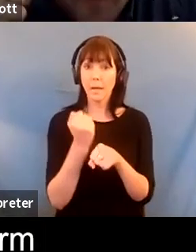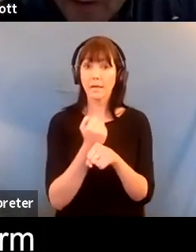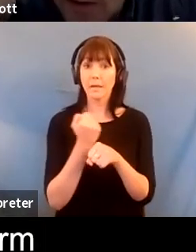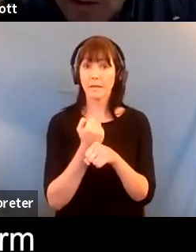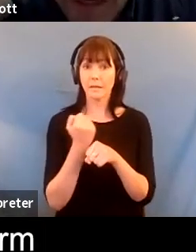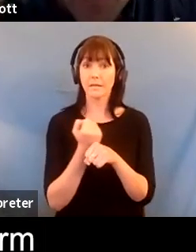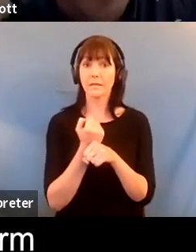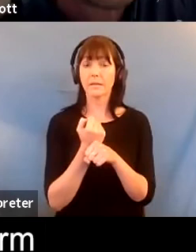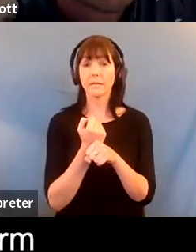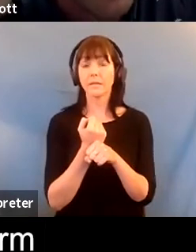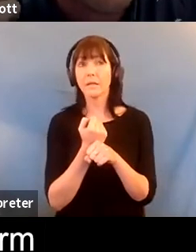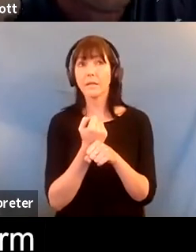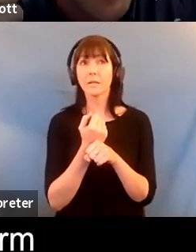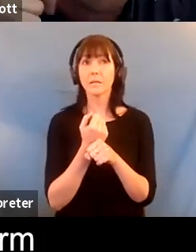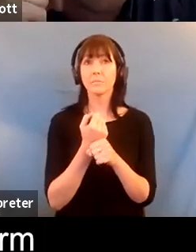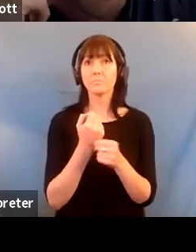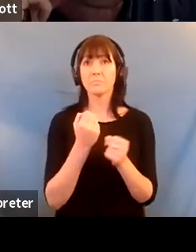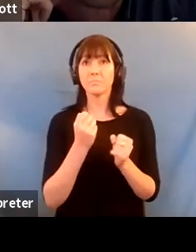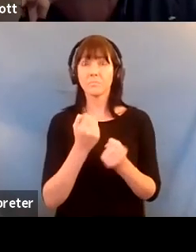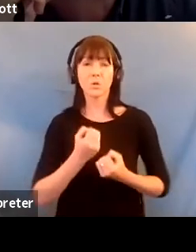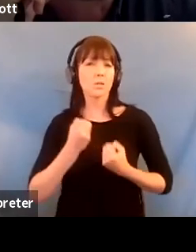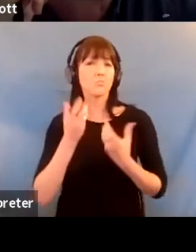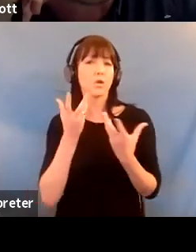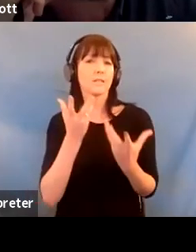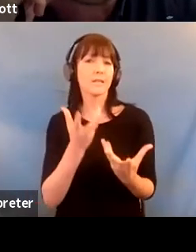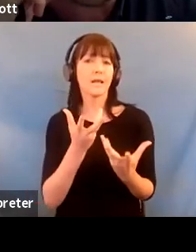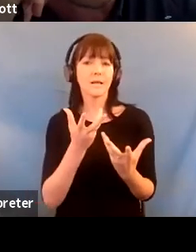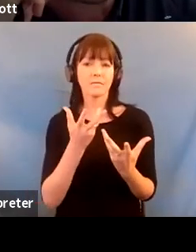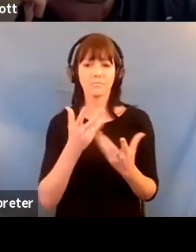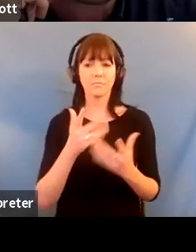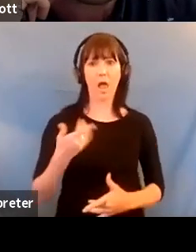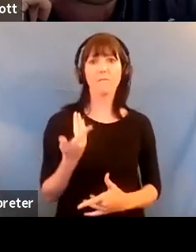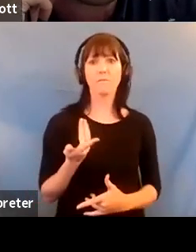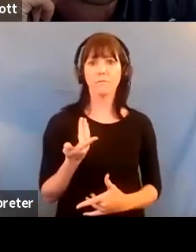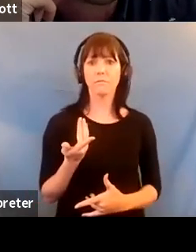a form of sort of expressing that that inner life or exploring it in